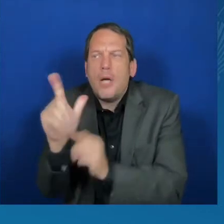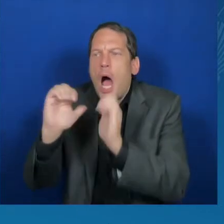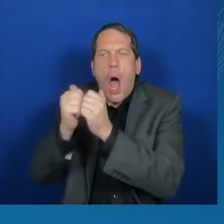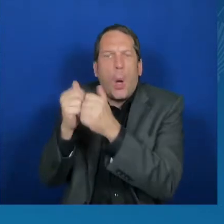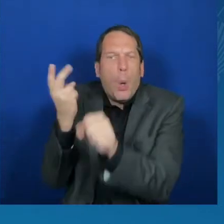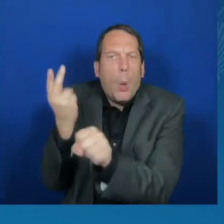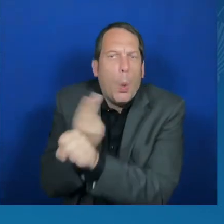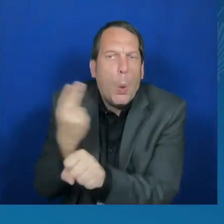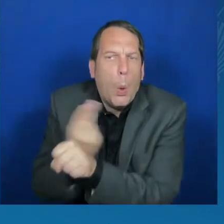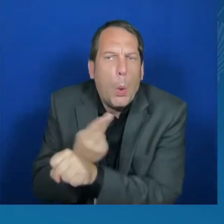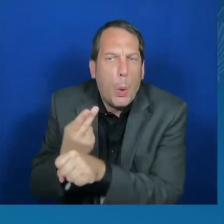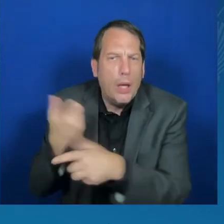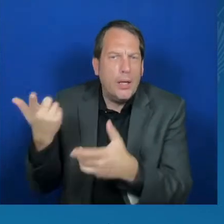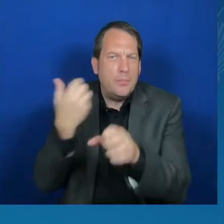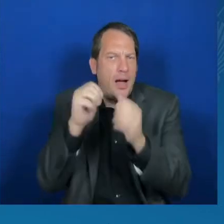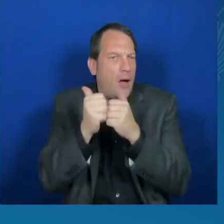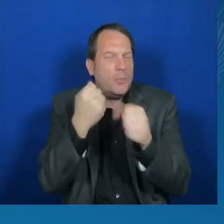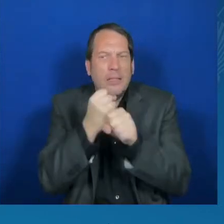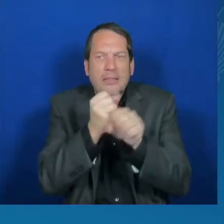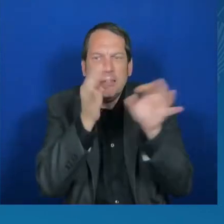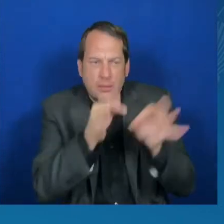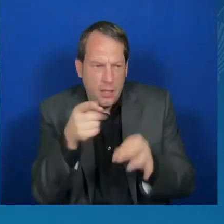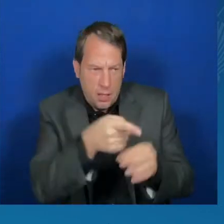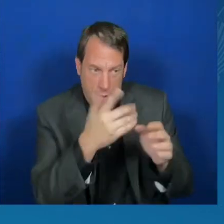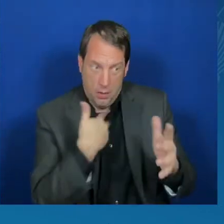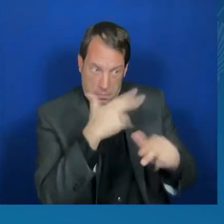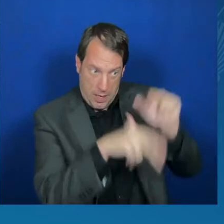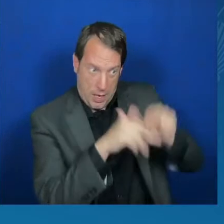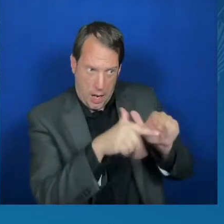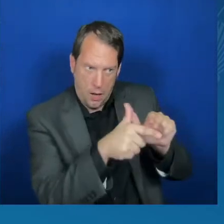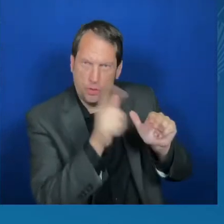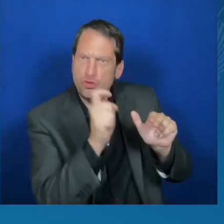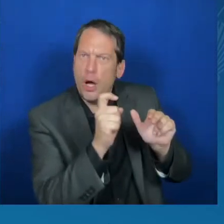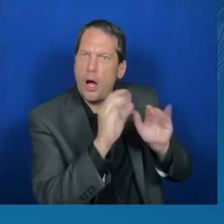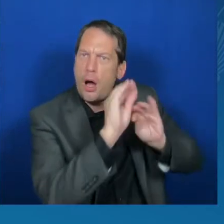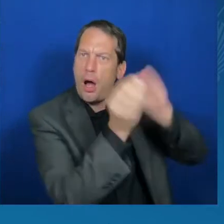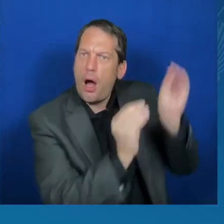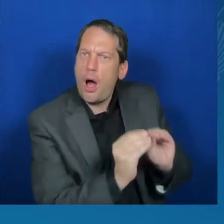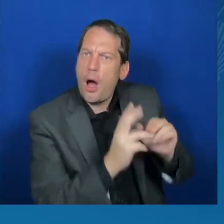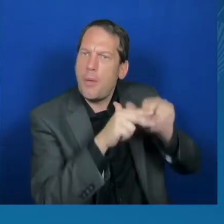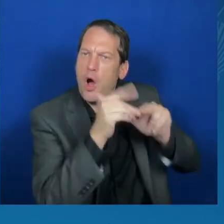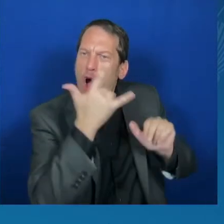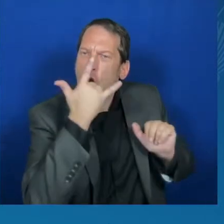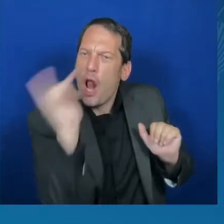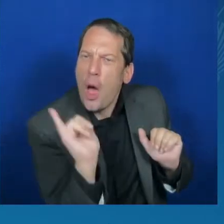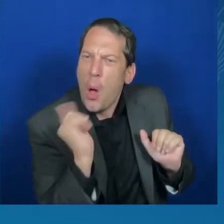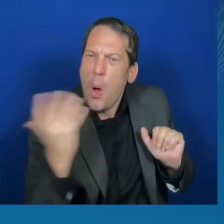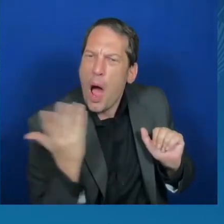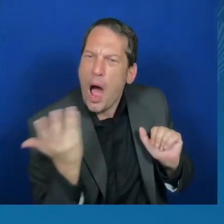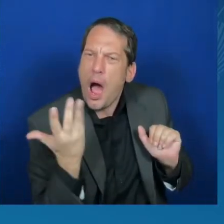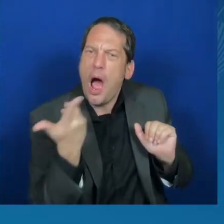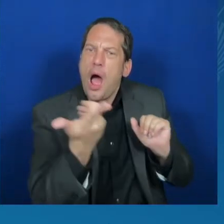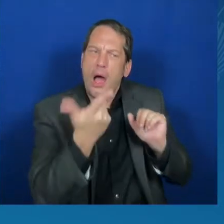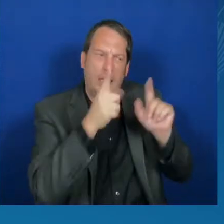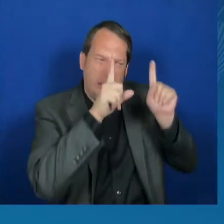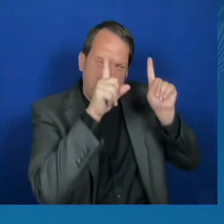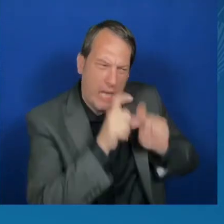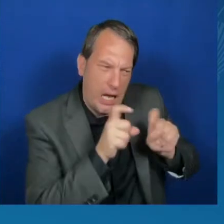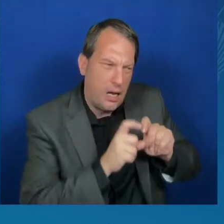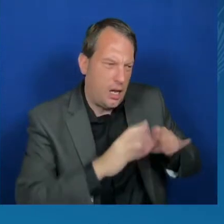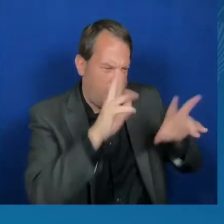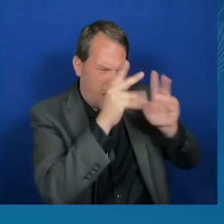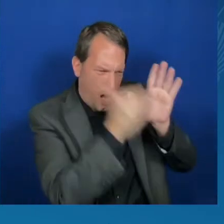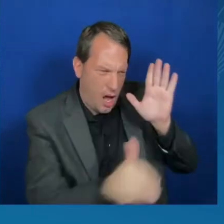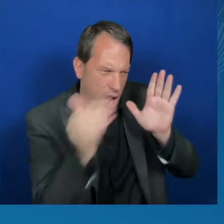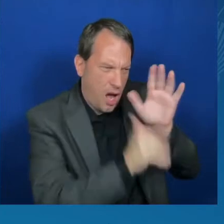These decisions have the potential to impact all of society. As such,